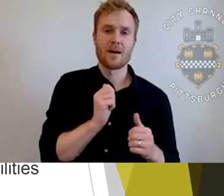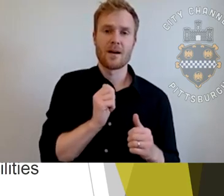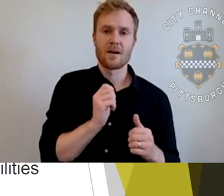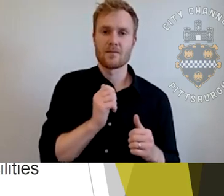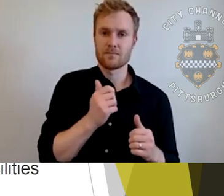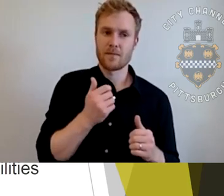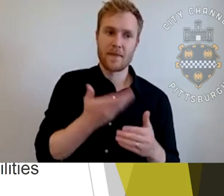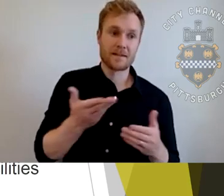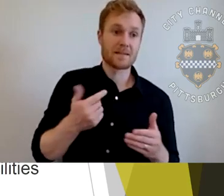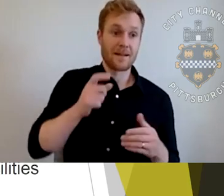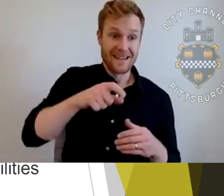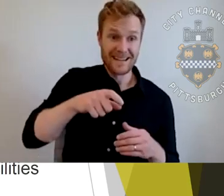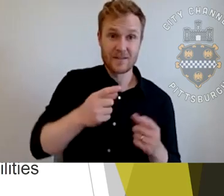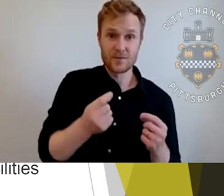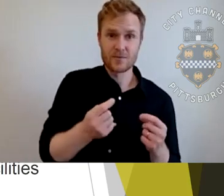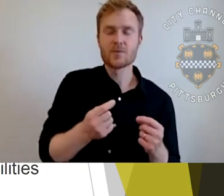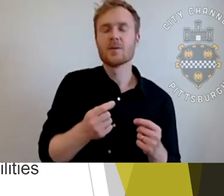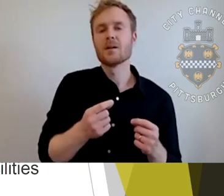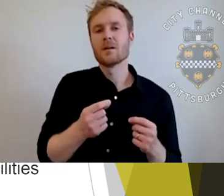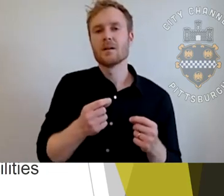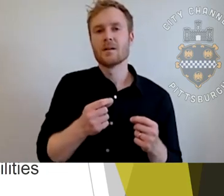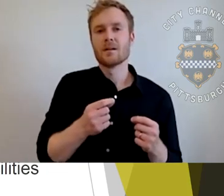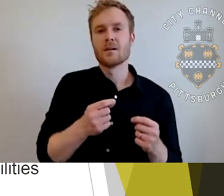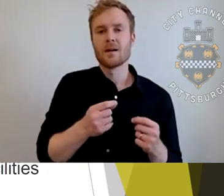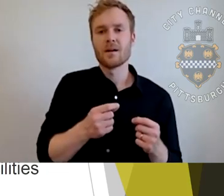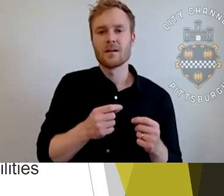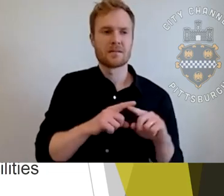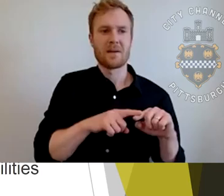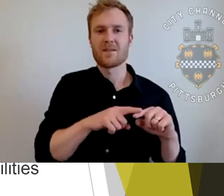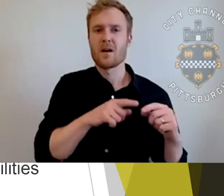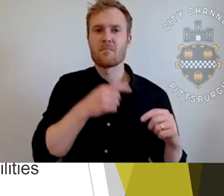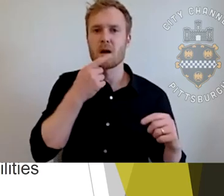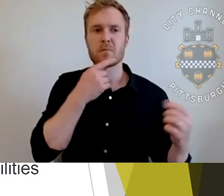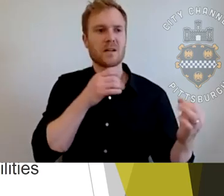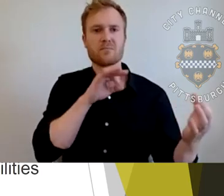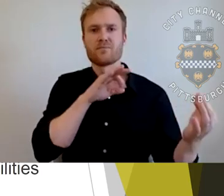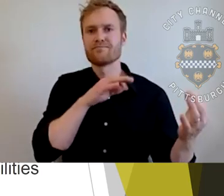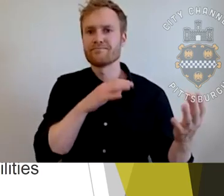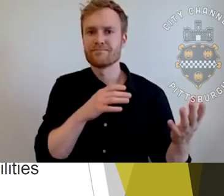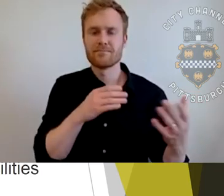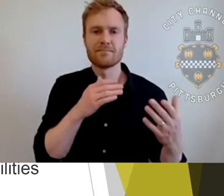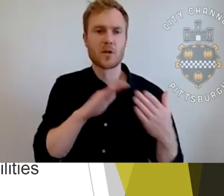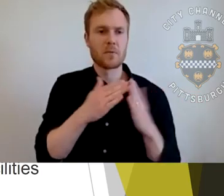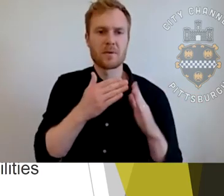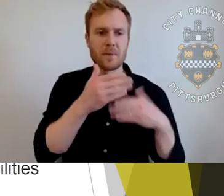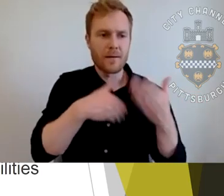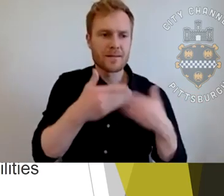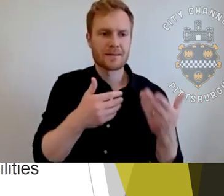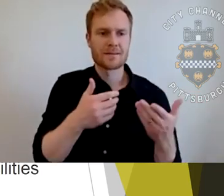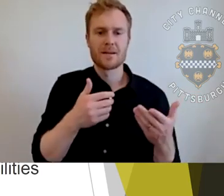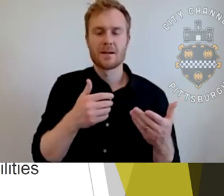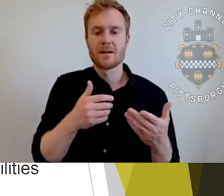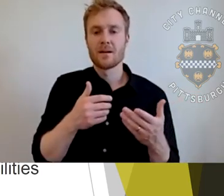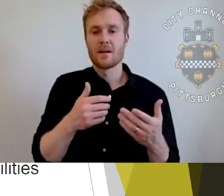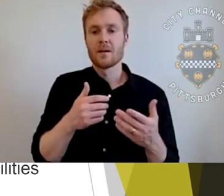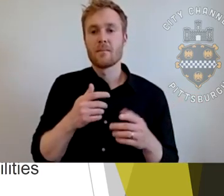need to do, uh, based on public input, uh, community process and in many instances, if it's not just, uh, dealing with a